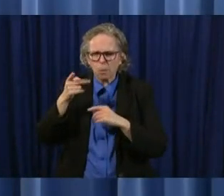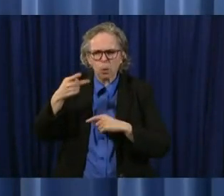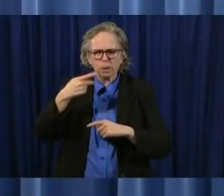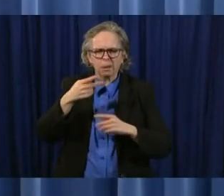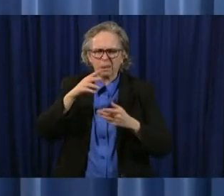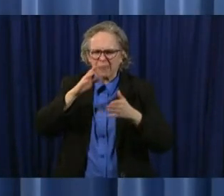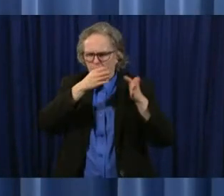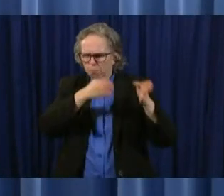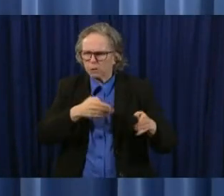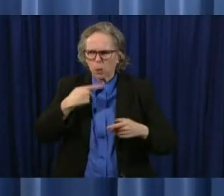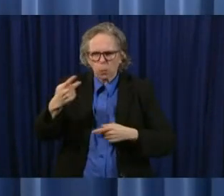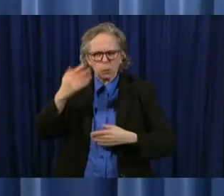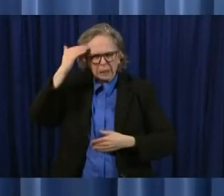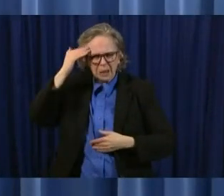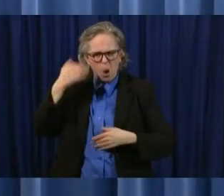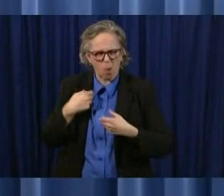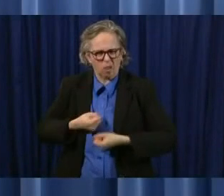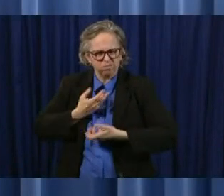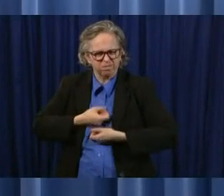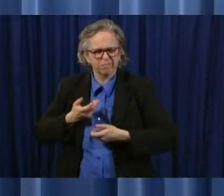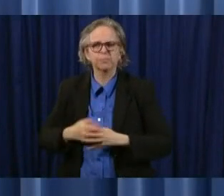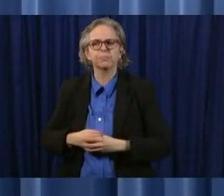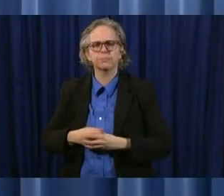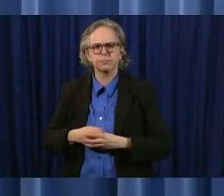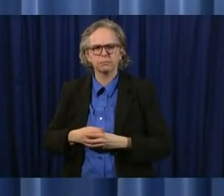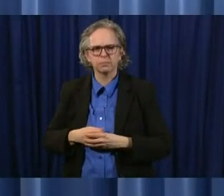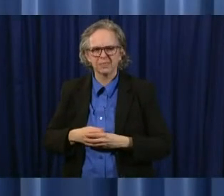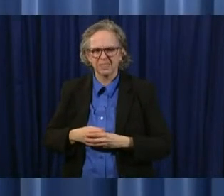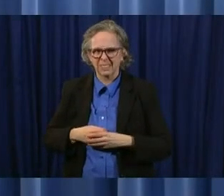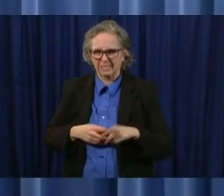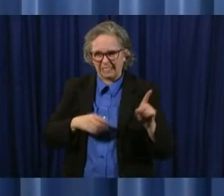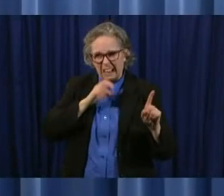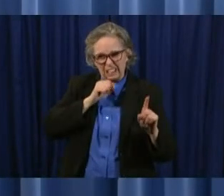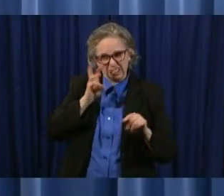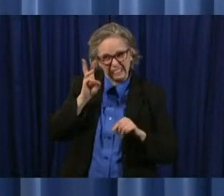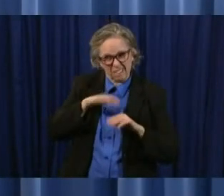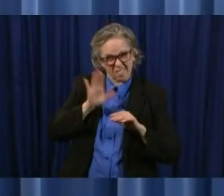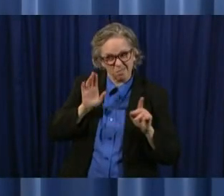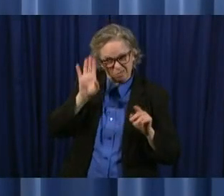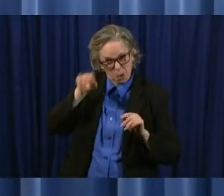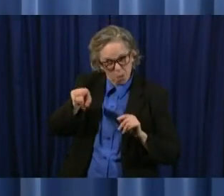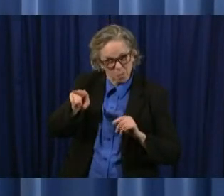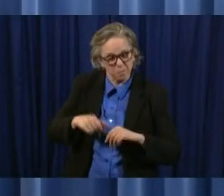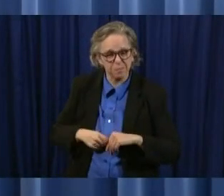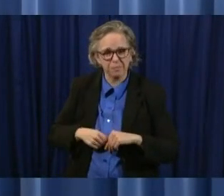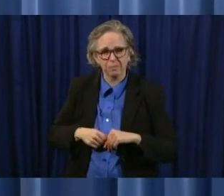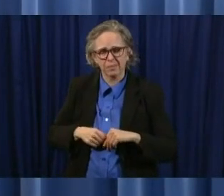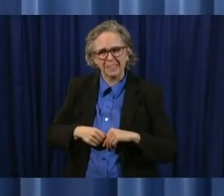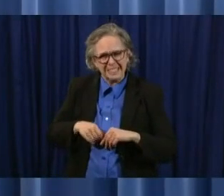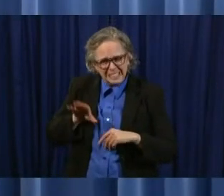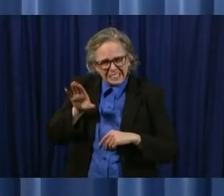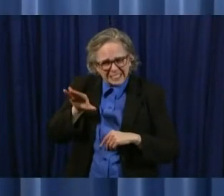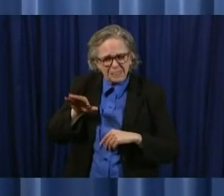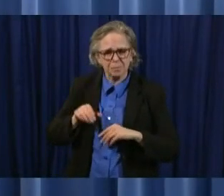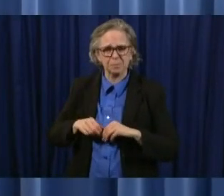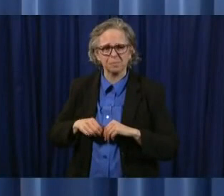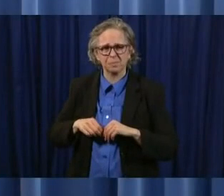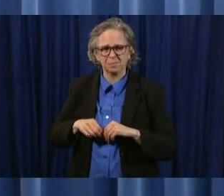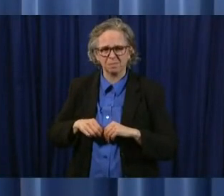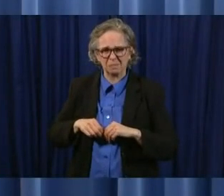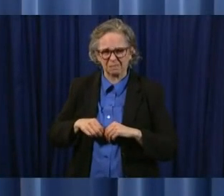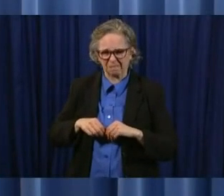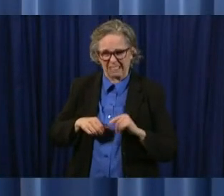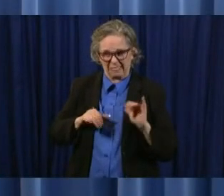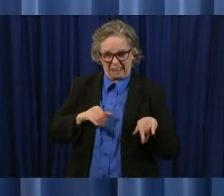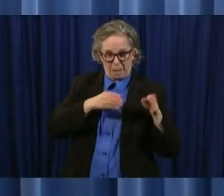friend is certainly over 65 and he said you know i got a call from